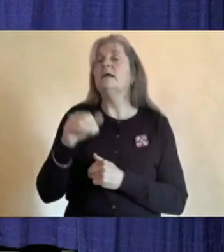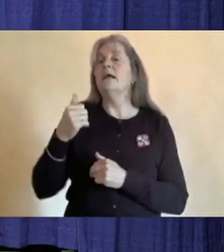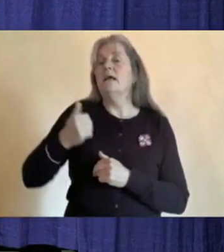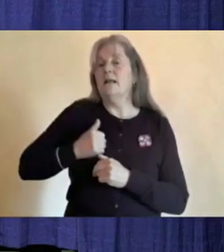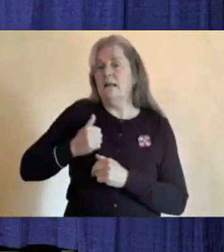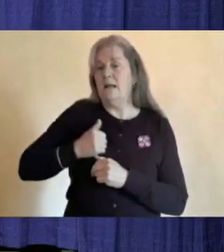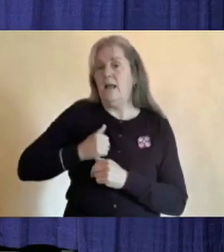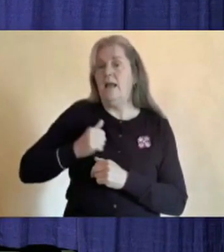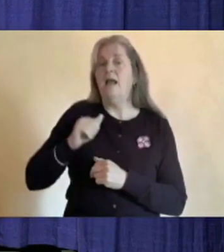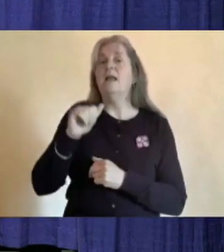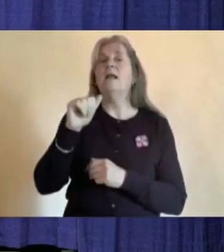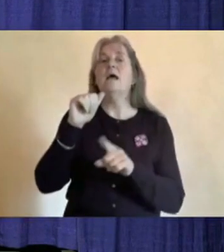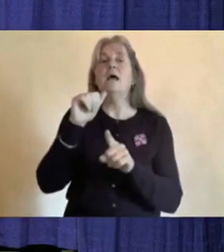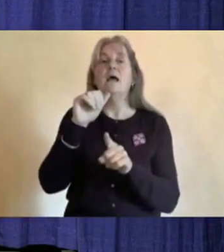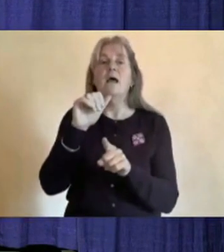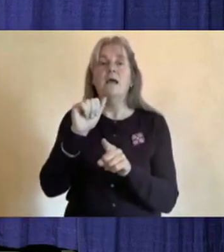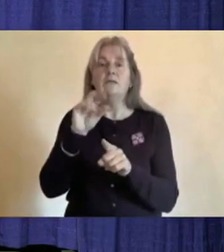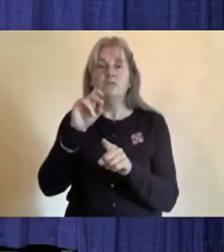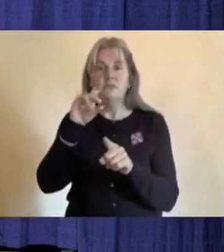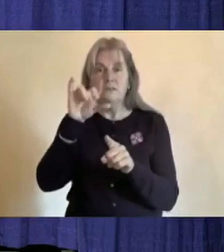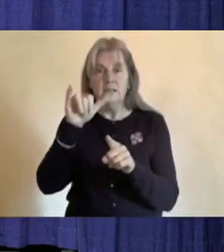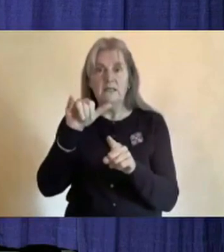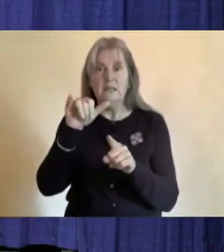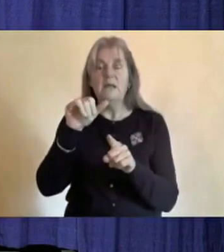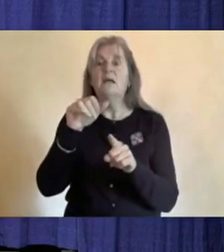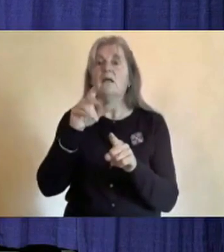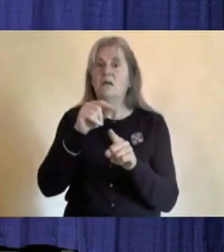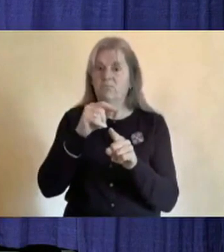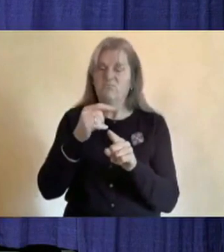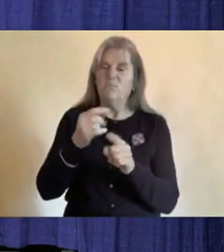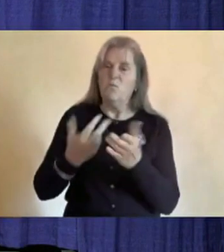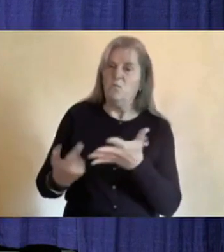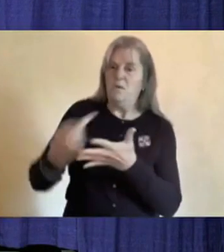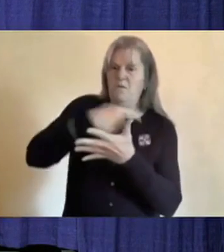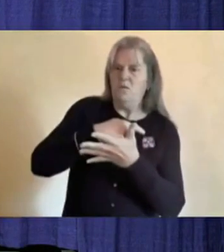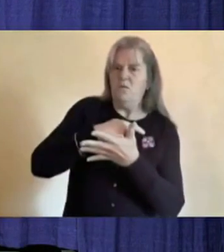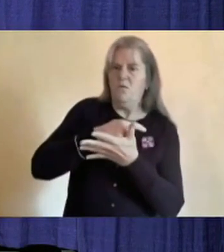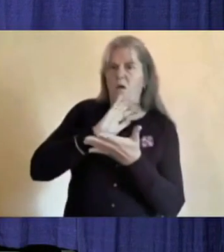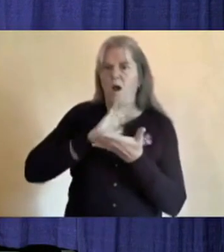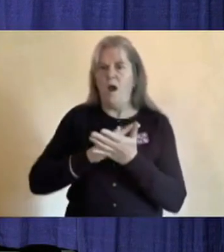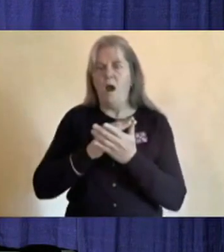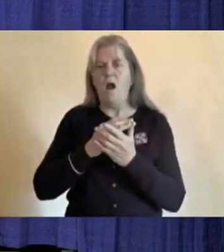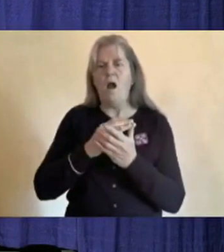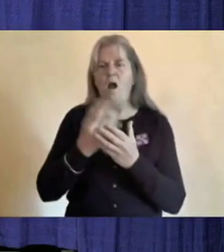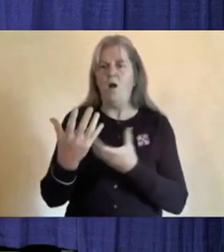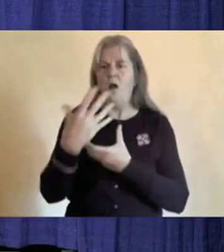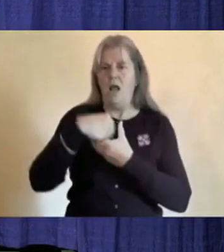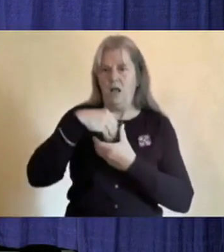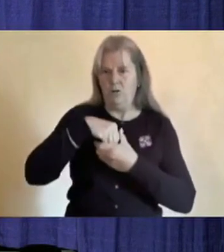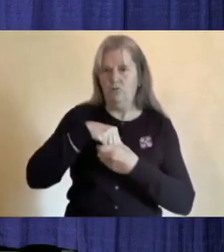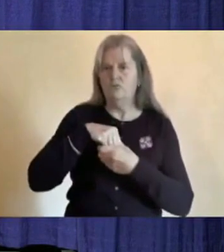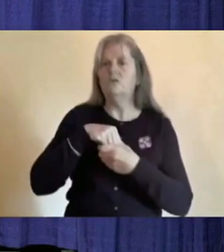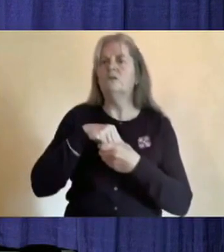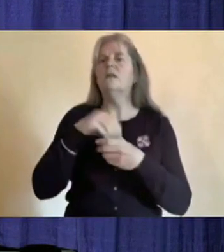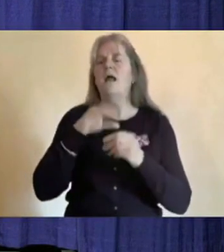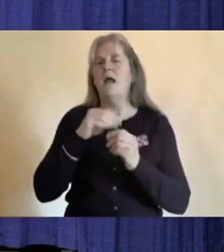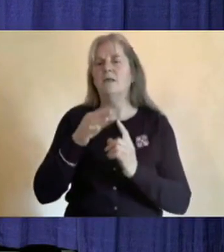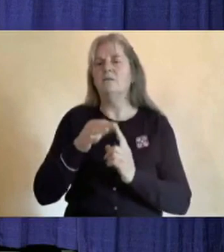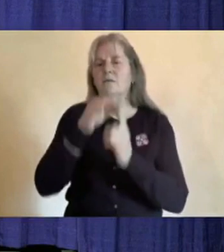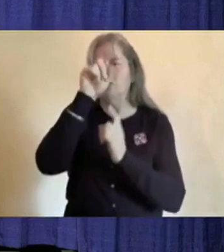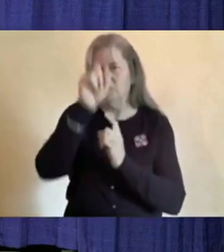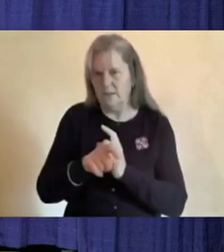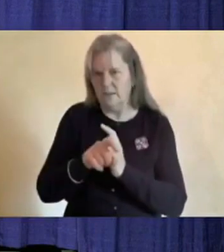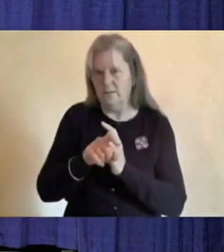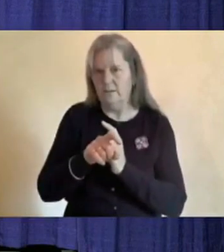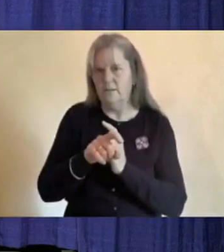education services and supports for students. This review began in February with a focus on the Department